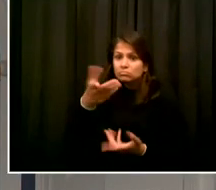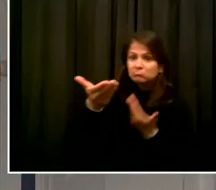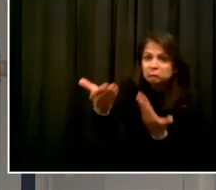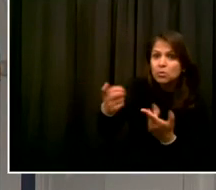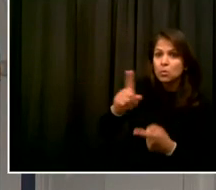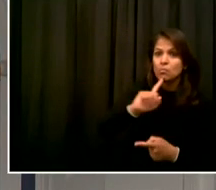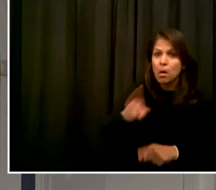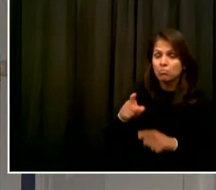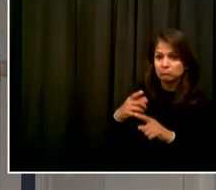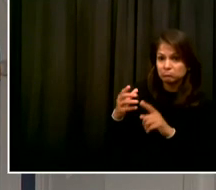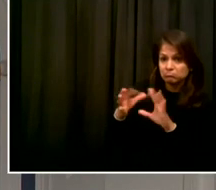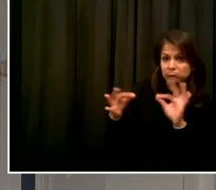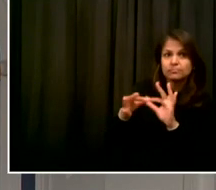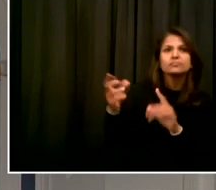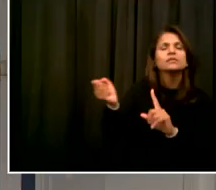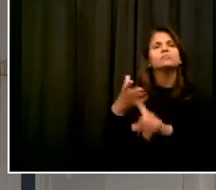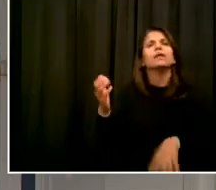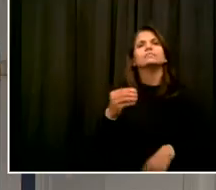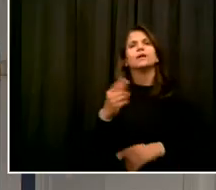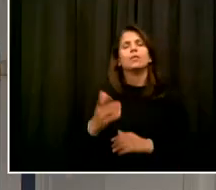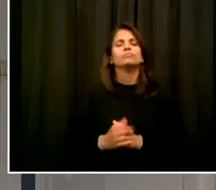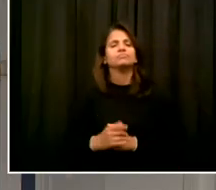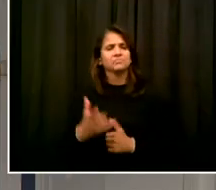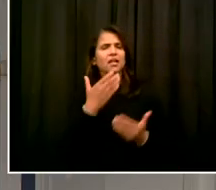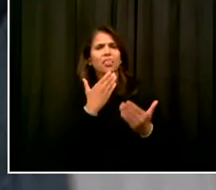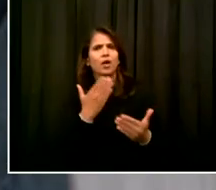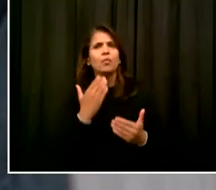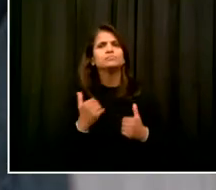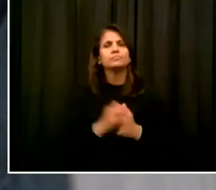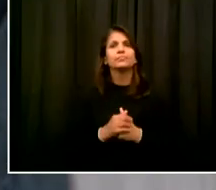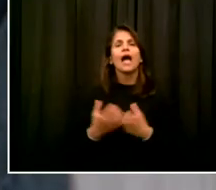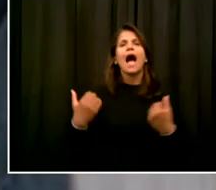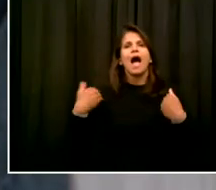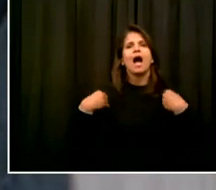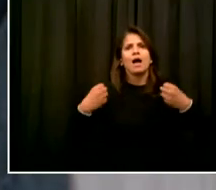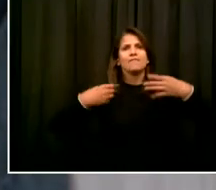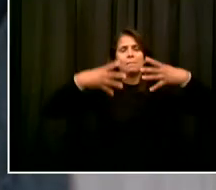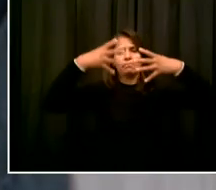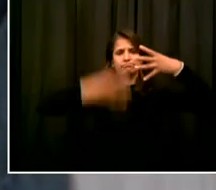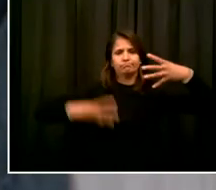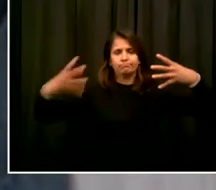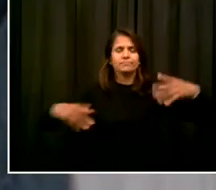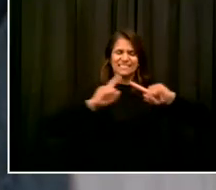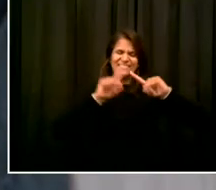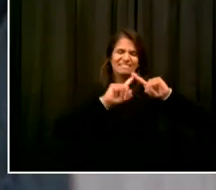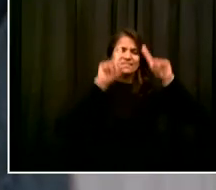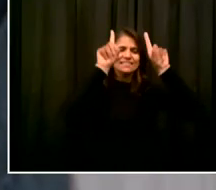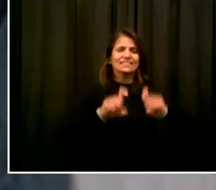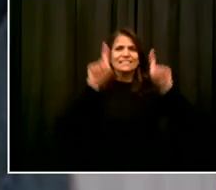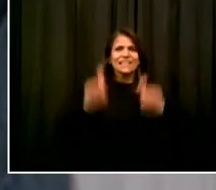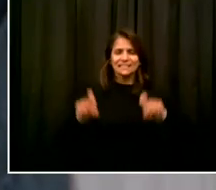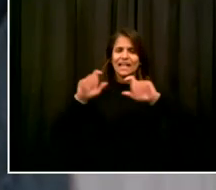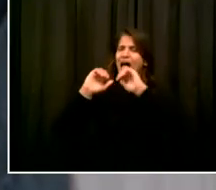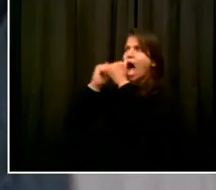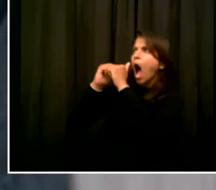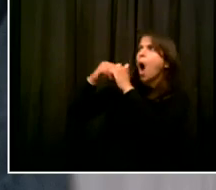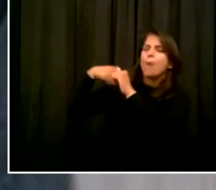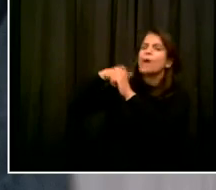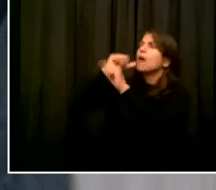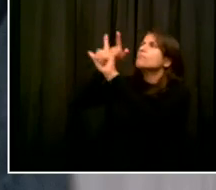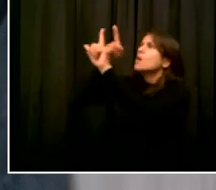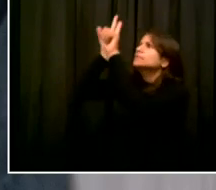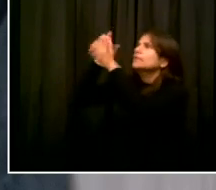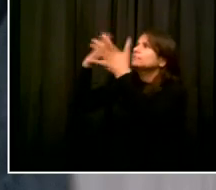number of different processes that are happening to check the ventilation. We spoke yesterday about the teams that are going in. These are licensed,